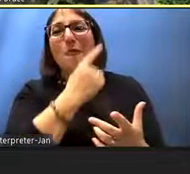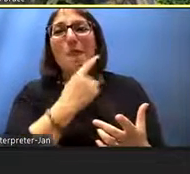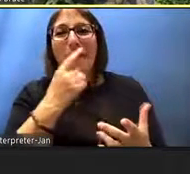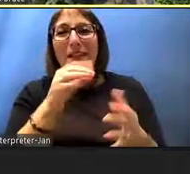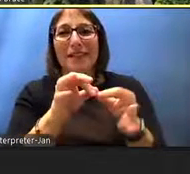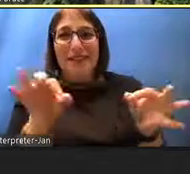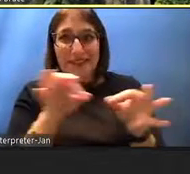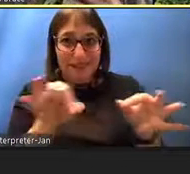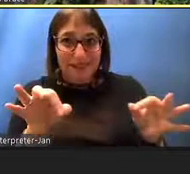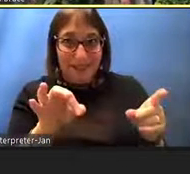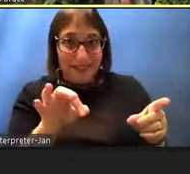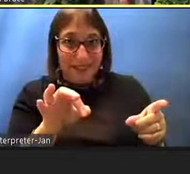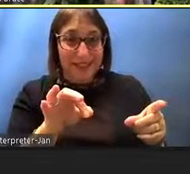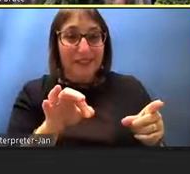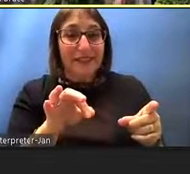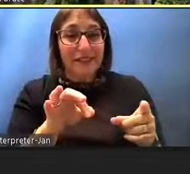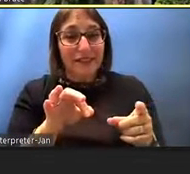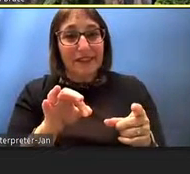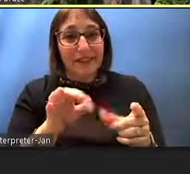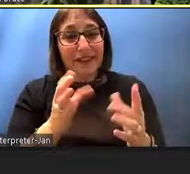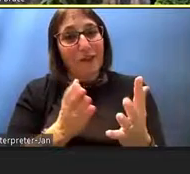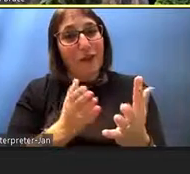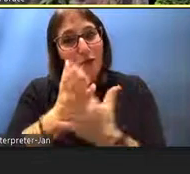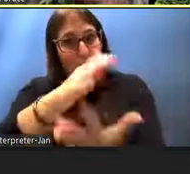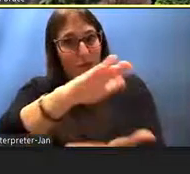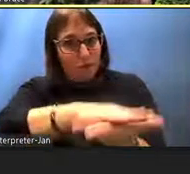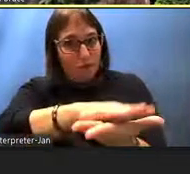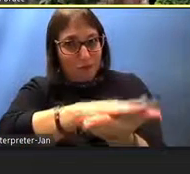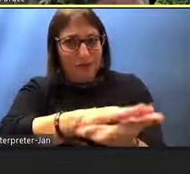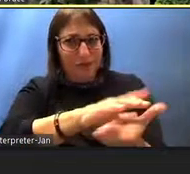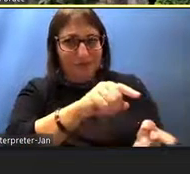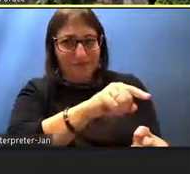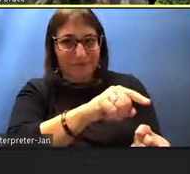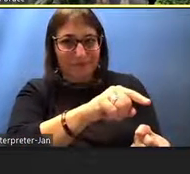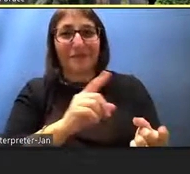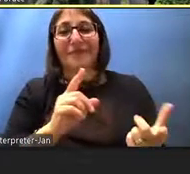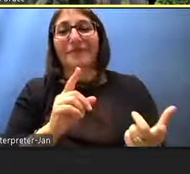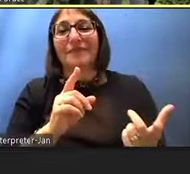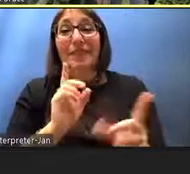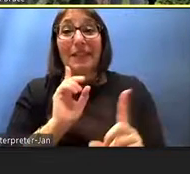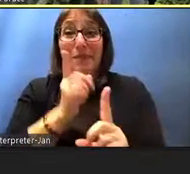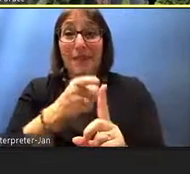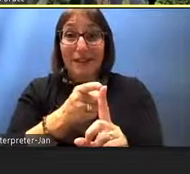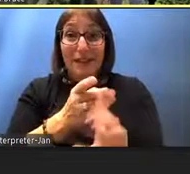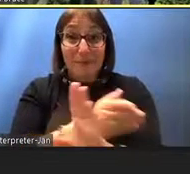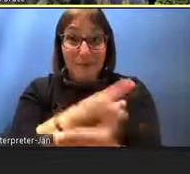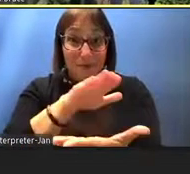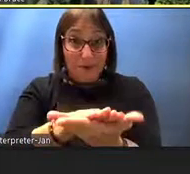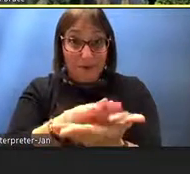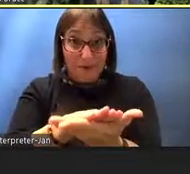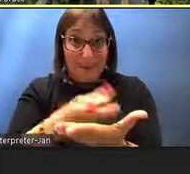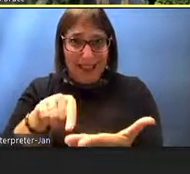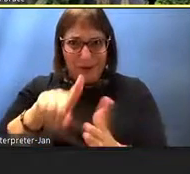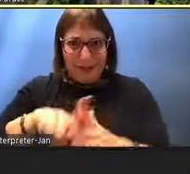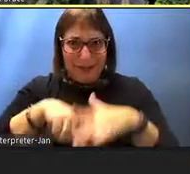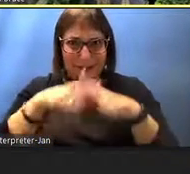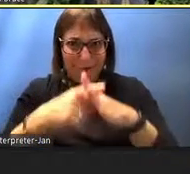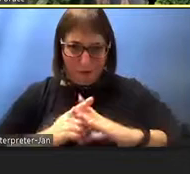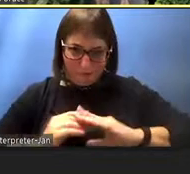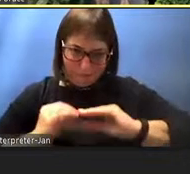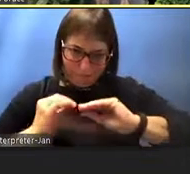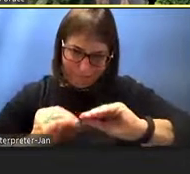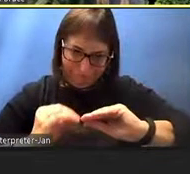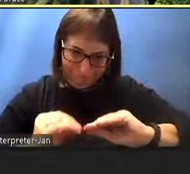to the formal institution of schools. And the preschool is the start of this, the